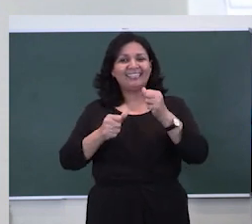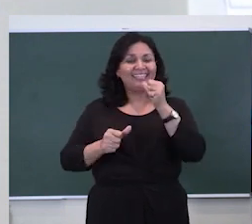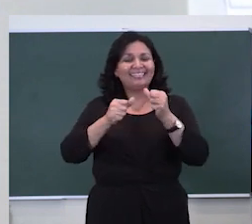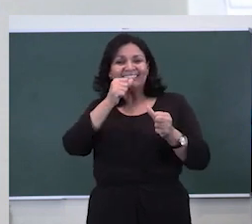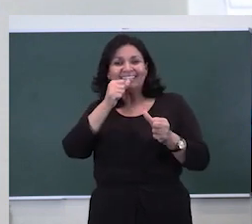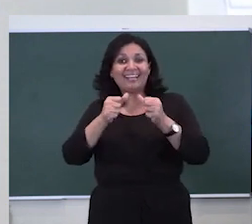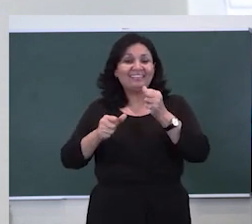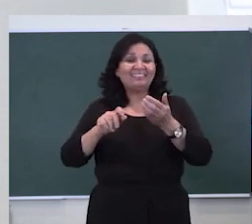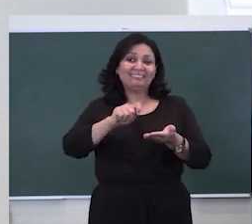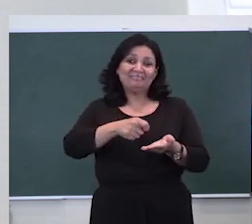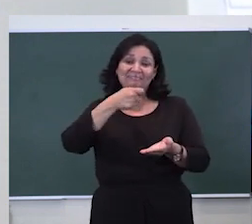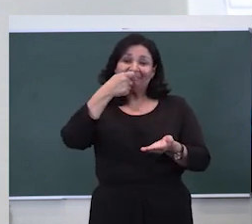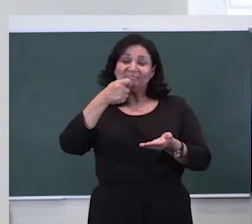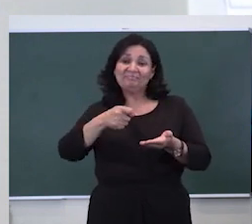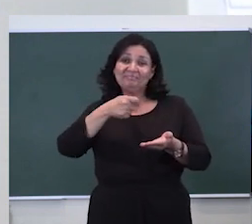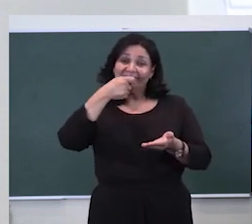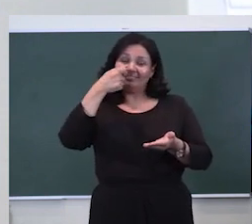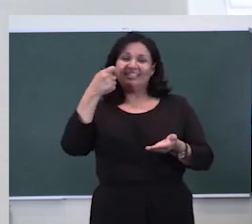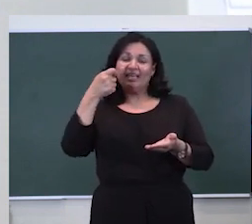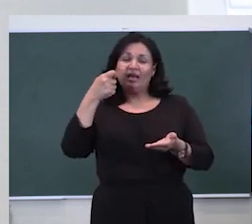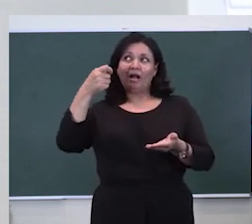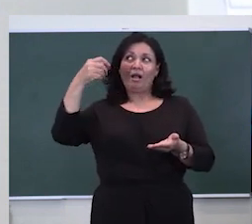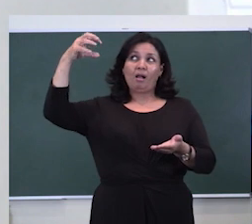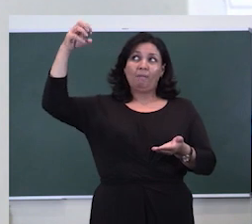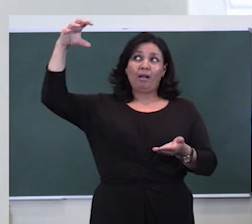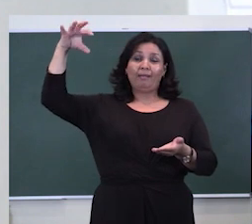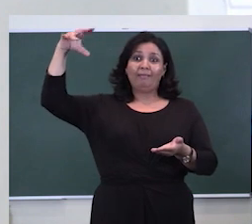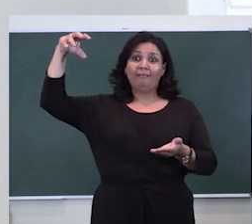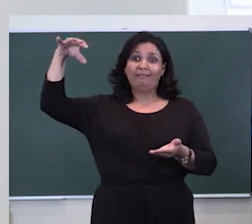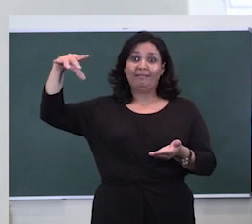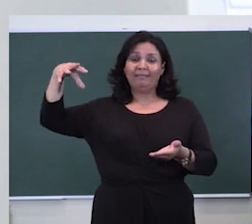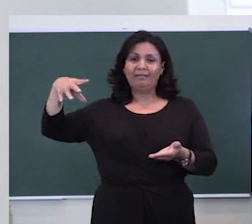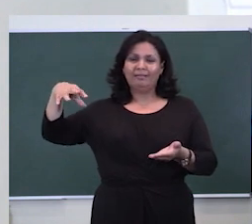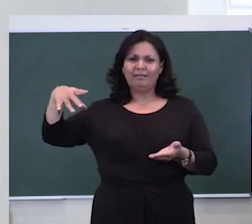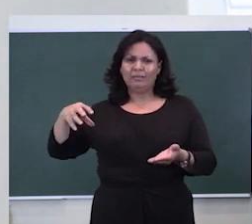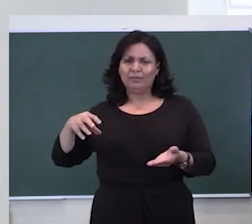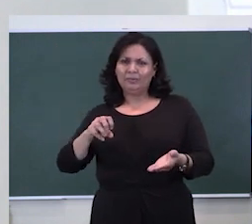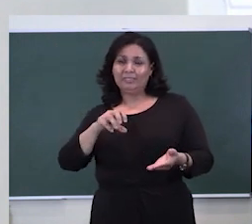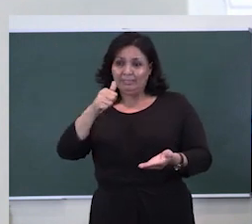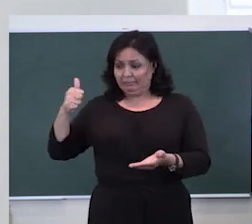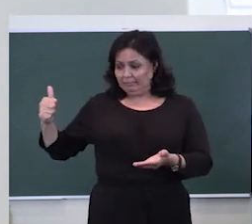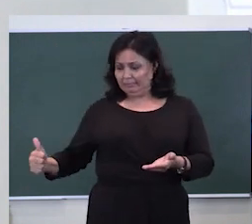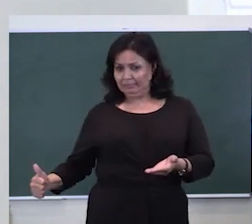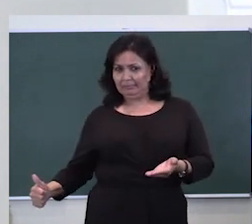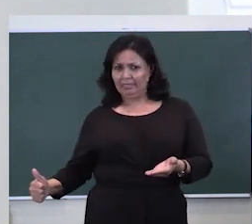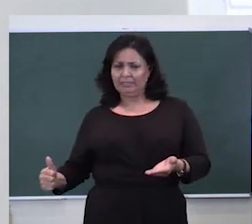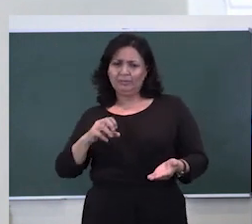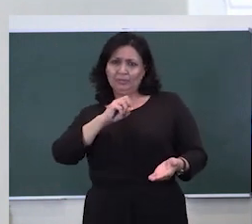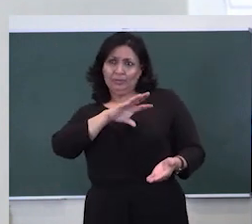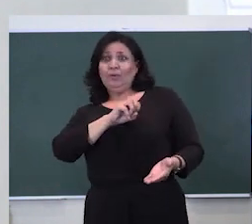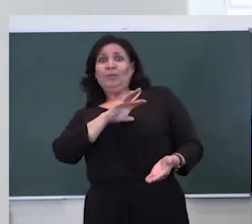and ways. Then came a spider that sat down beside her and